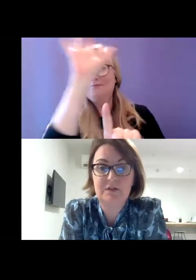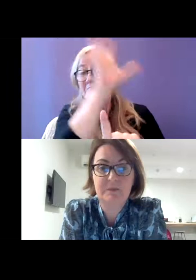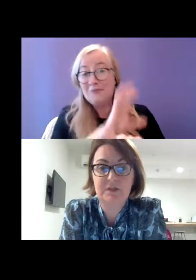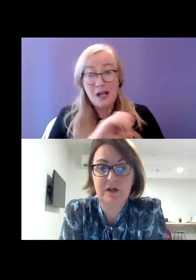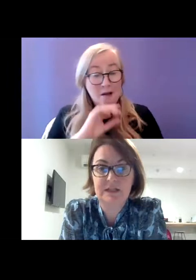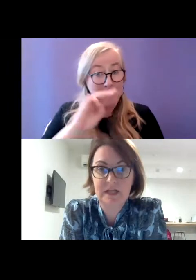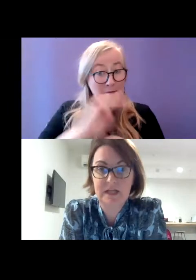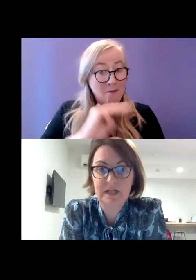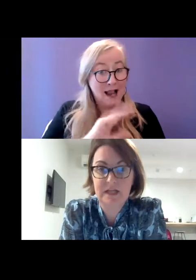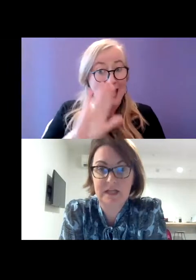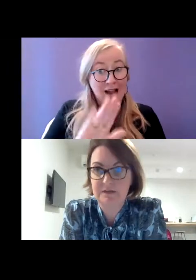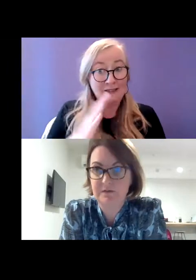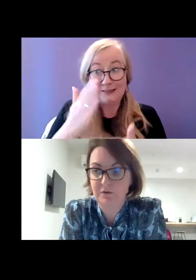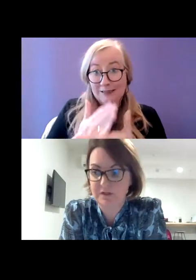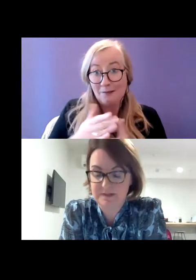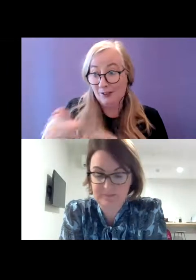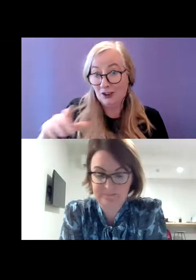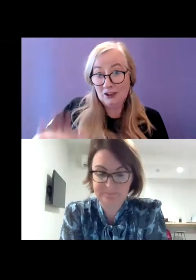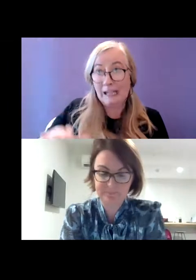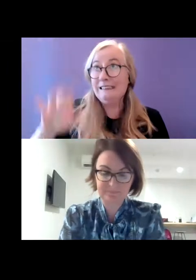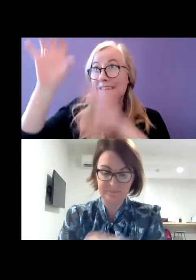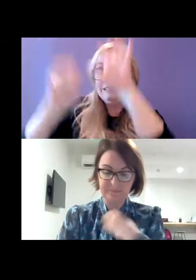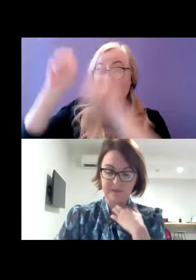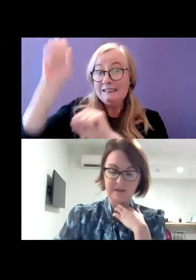has had to stop the child attempting to eat fungus.